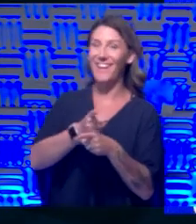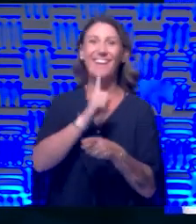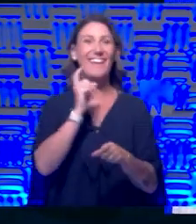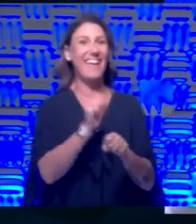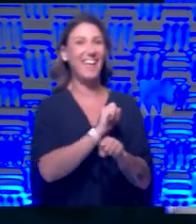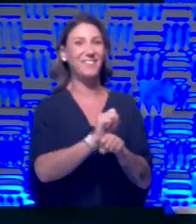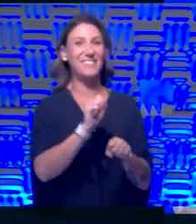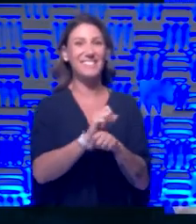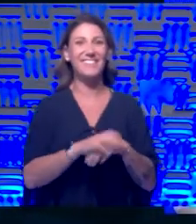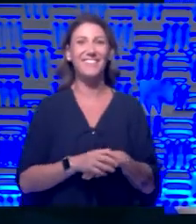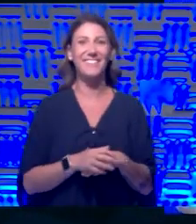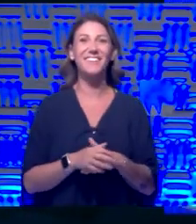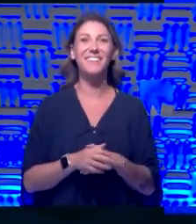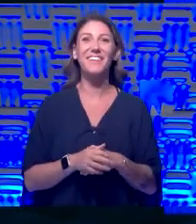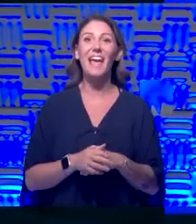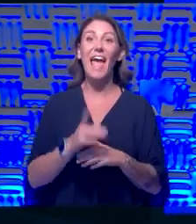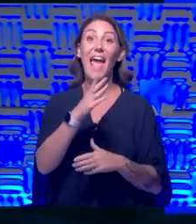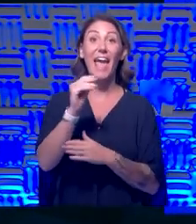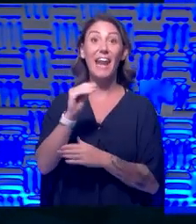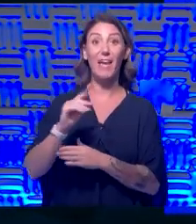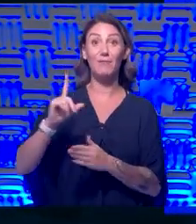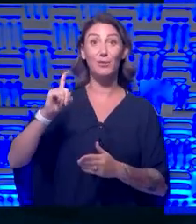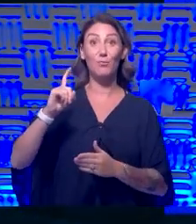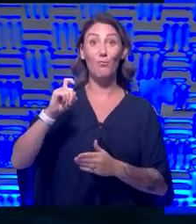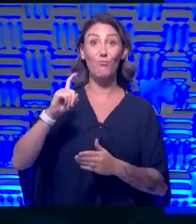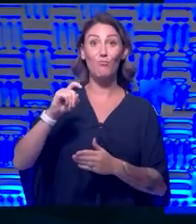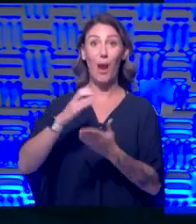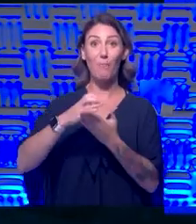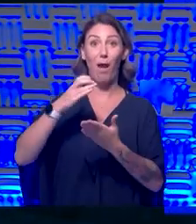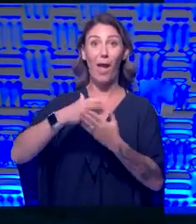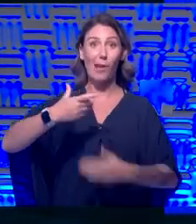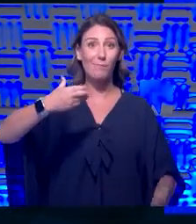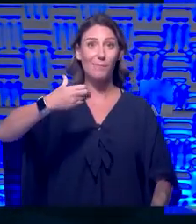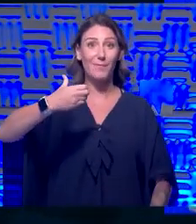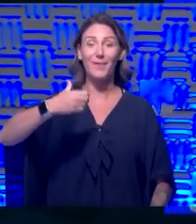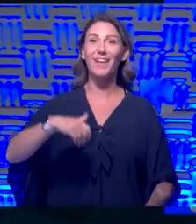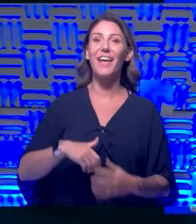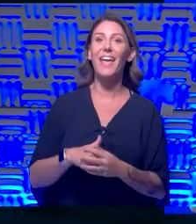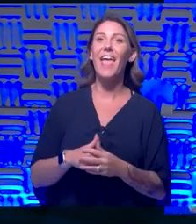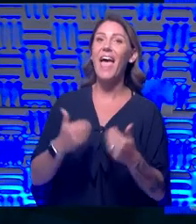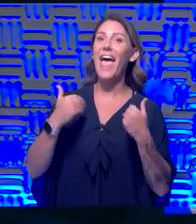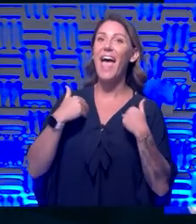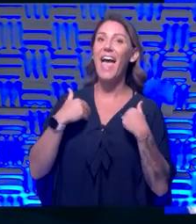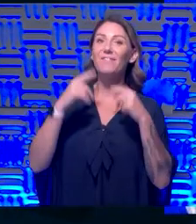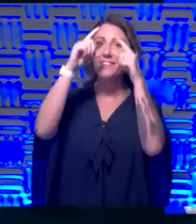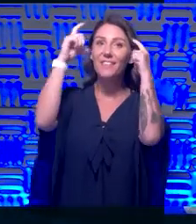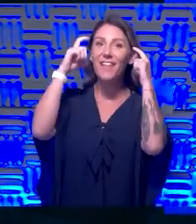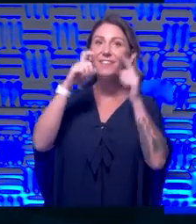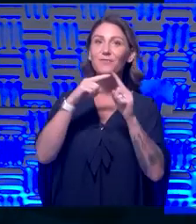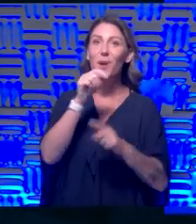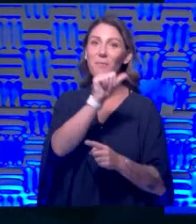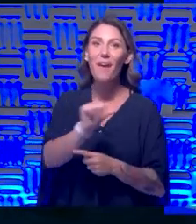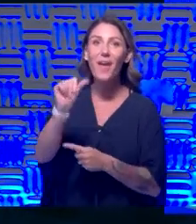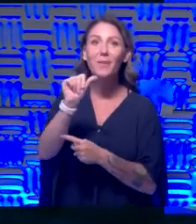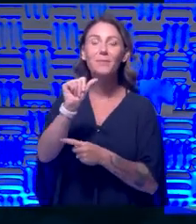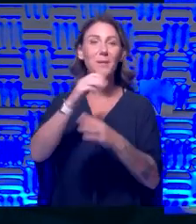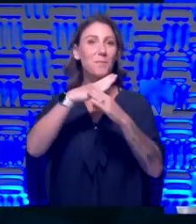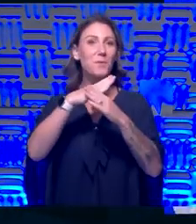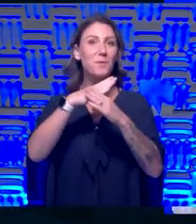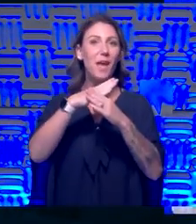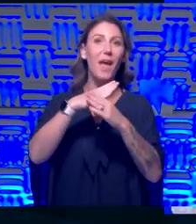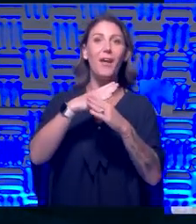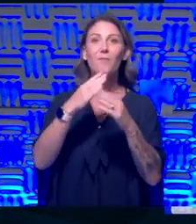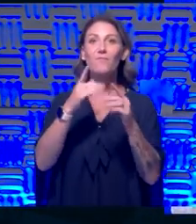I have the spray bottle right there. Glasses of mine right from Amazon, right around the eyes, keep you protected. Actually,